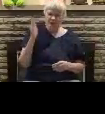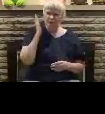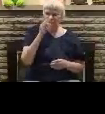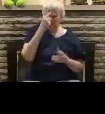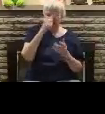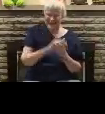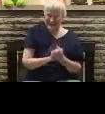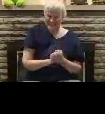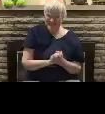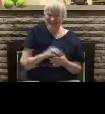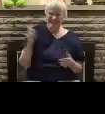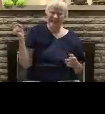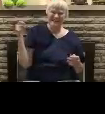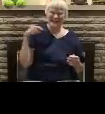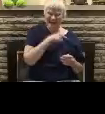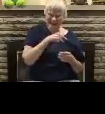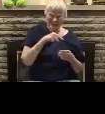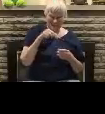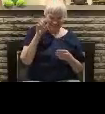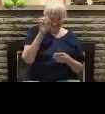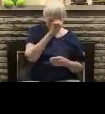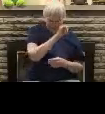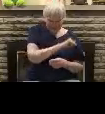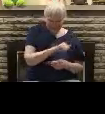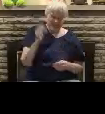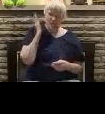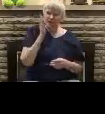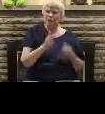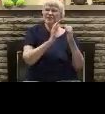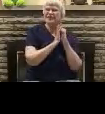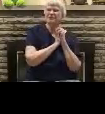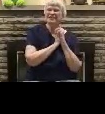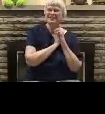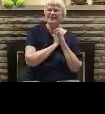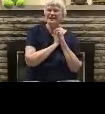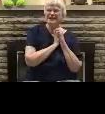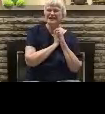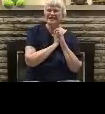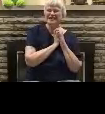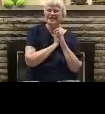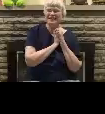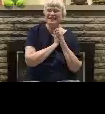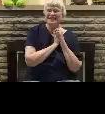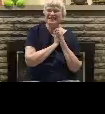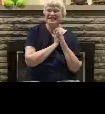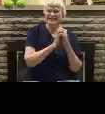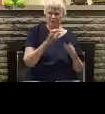and they'll embrace the Antichrist. They'll take the mark they will worship the beast. What